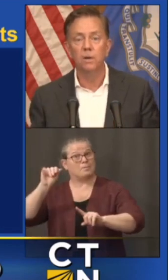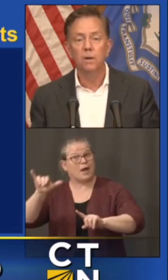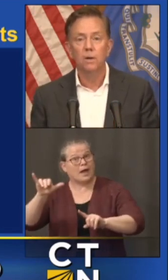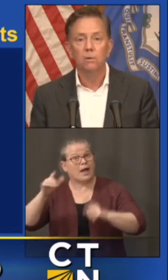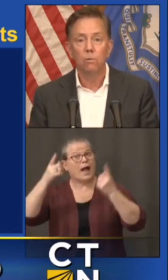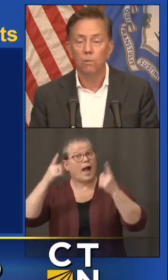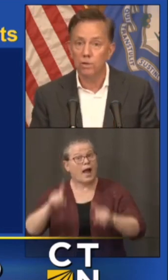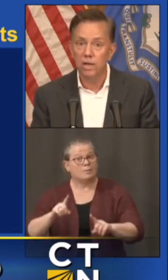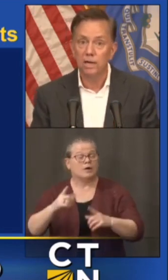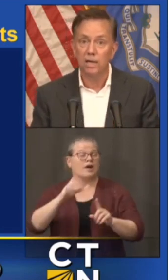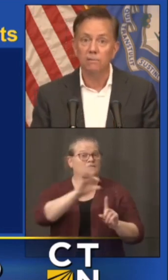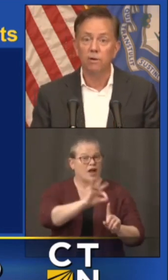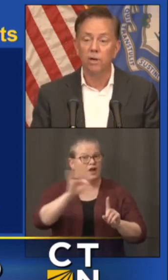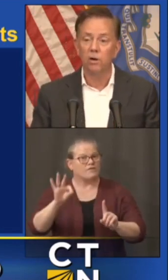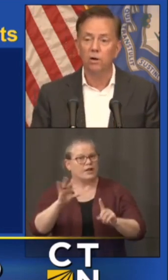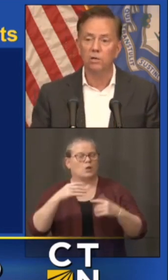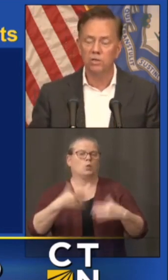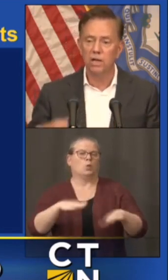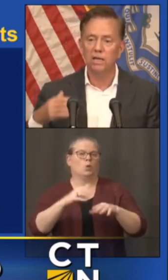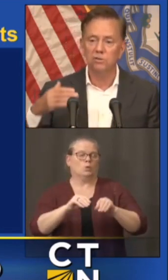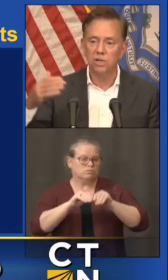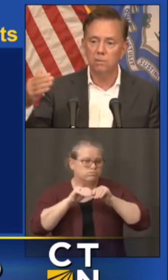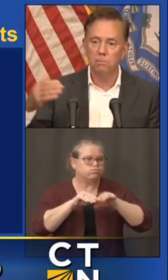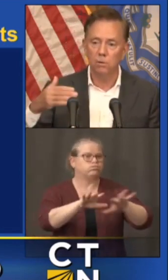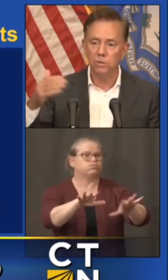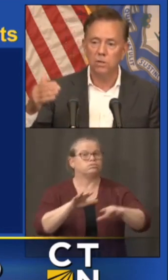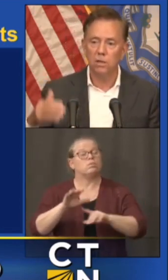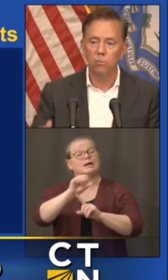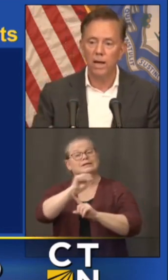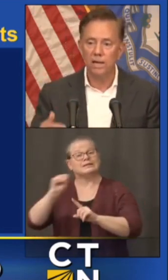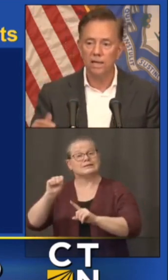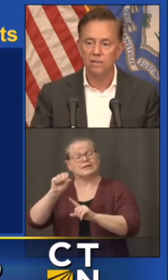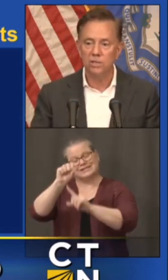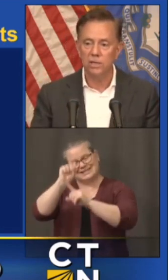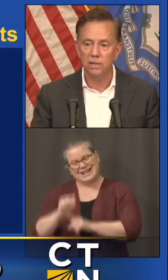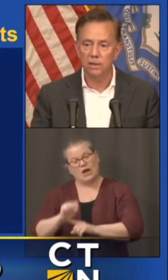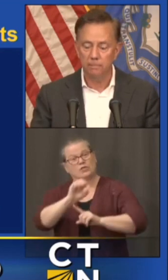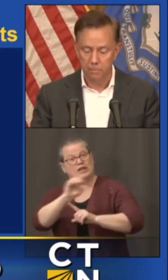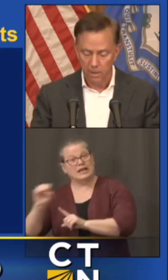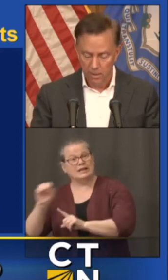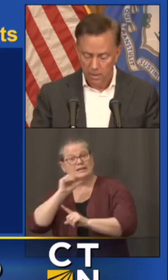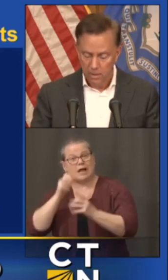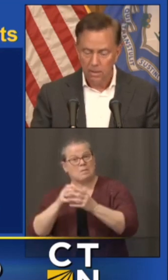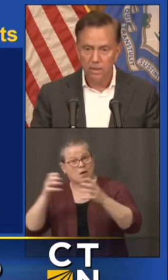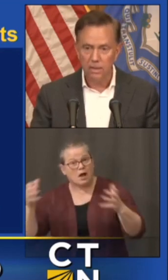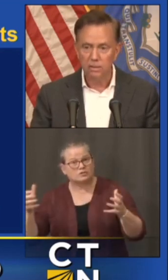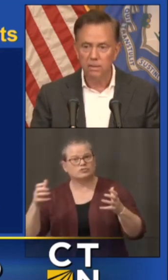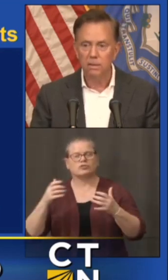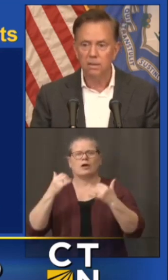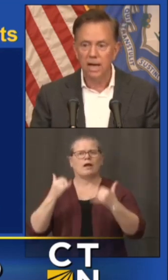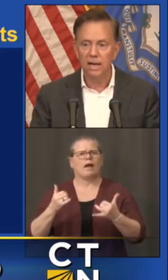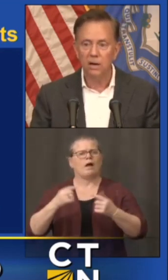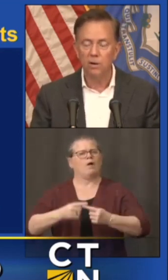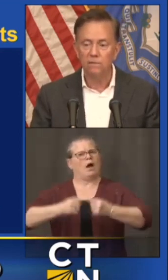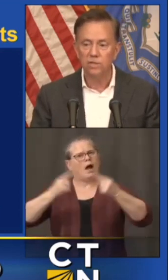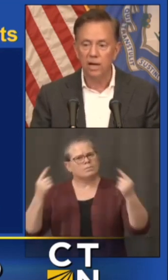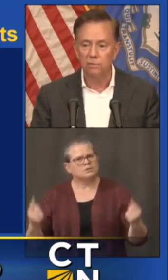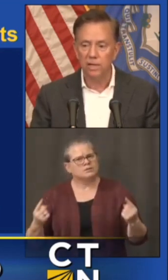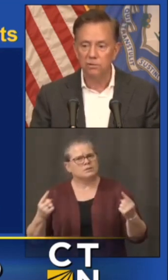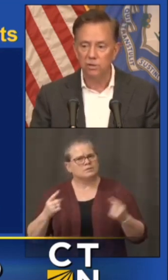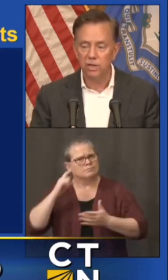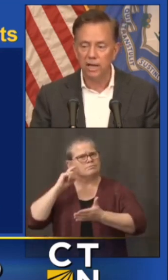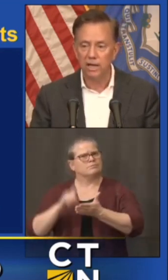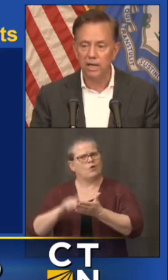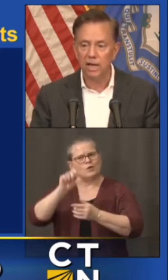what was not hit very hard today you see most of the red is in that area of